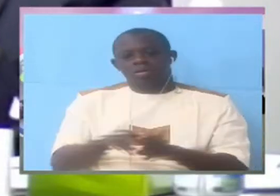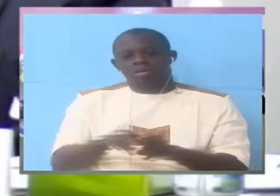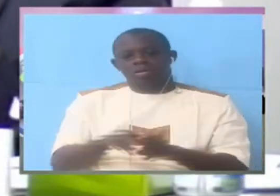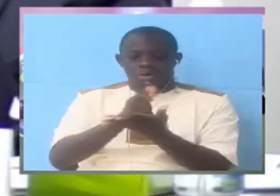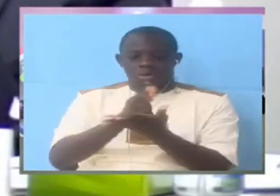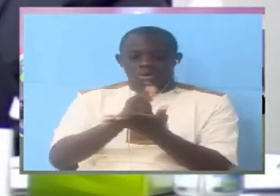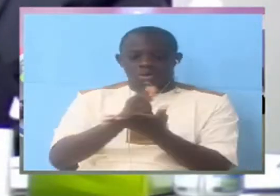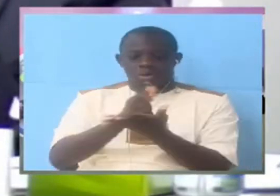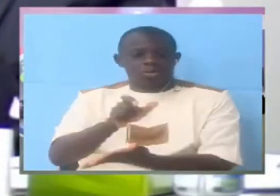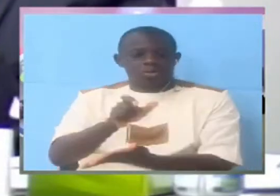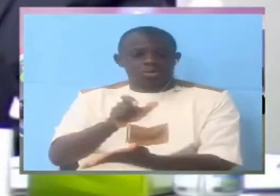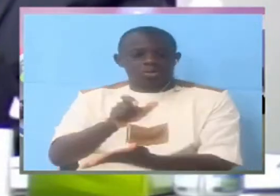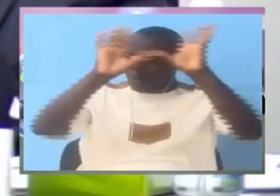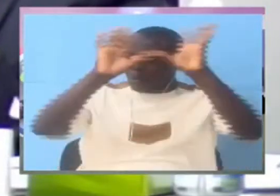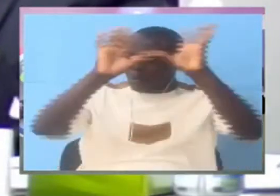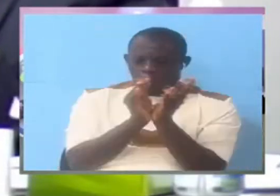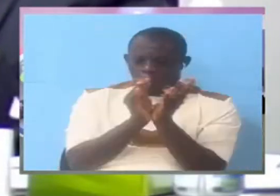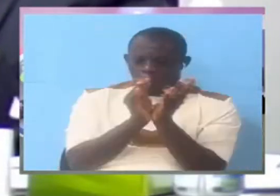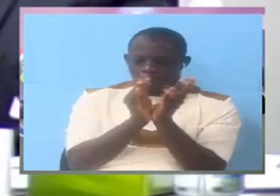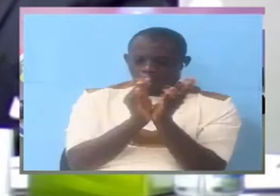nia had divided loyalties